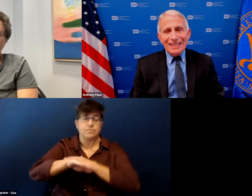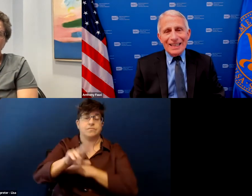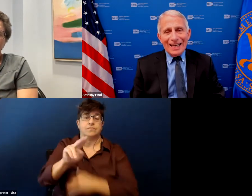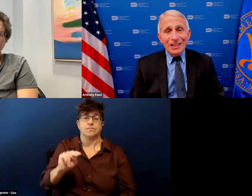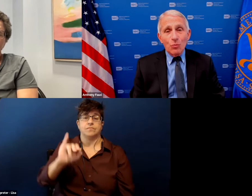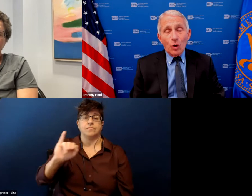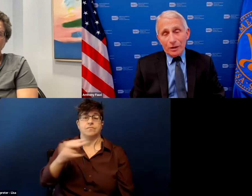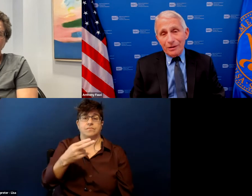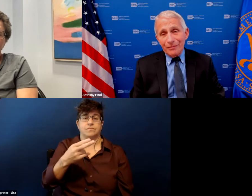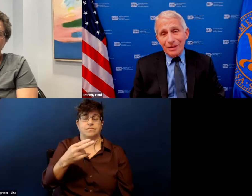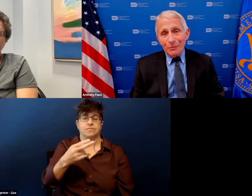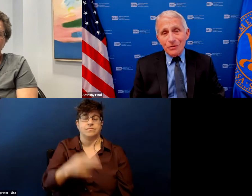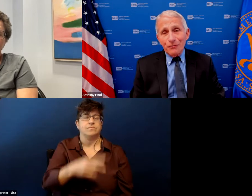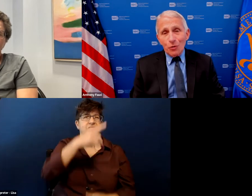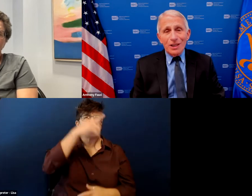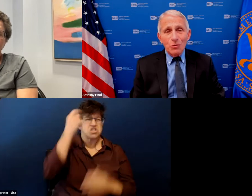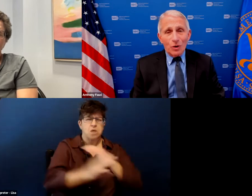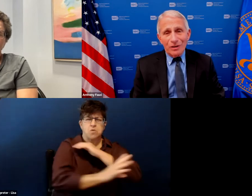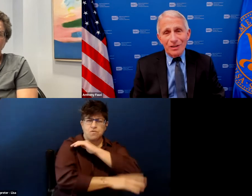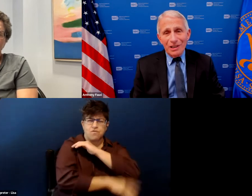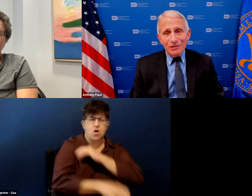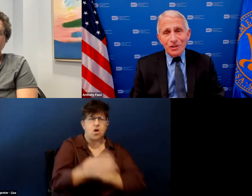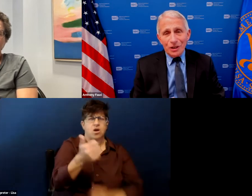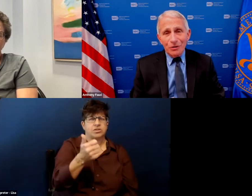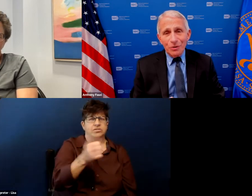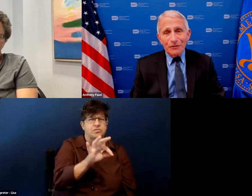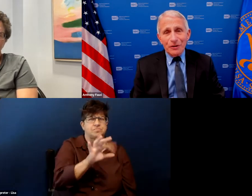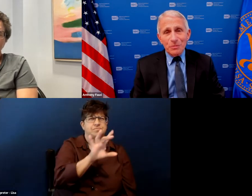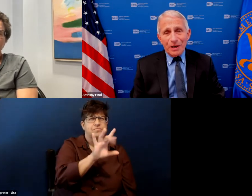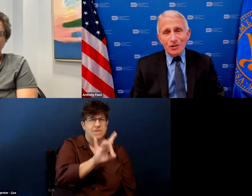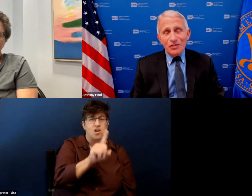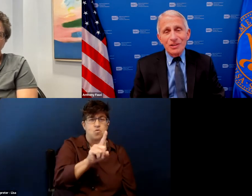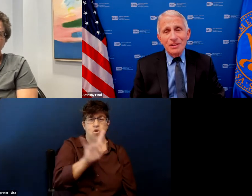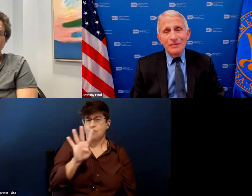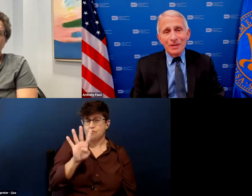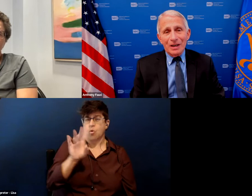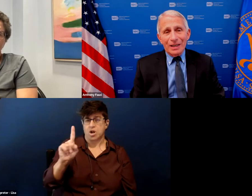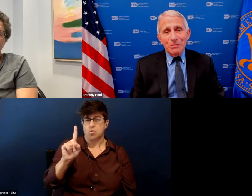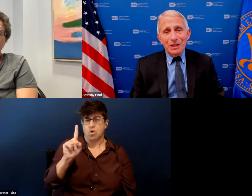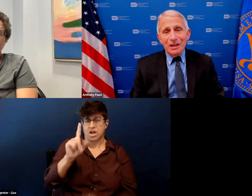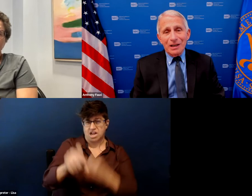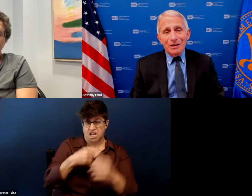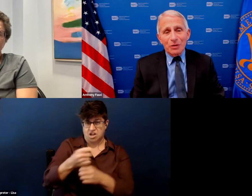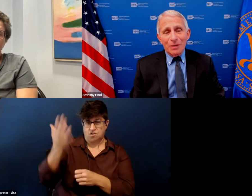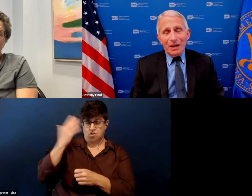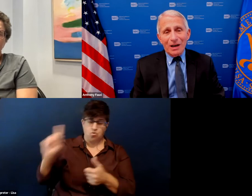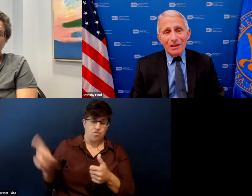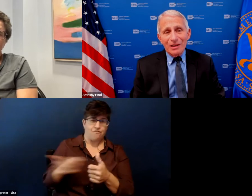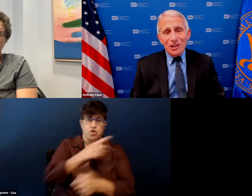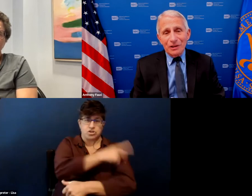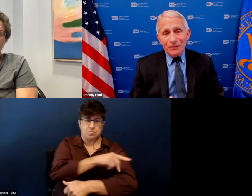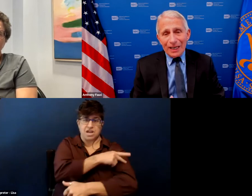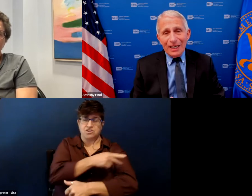1981 that was 41 years ago with the first patients i admitted here with my